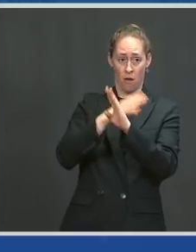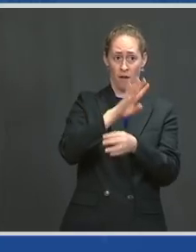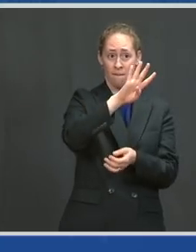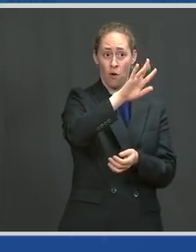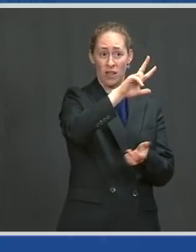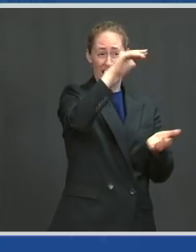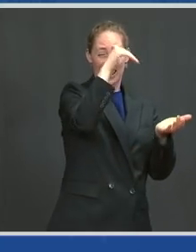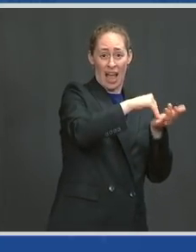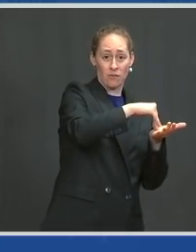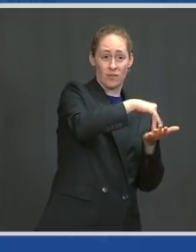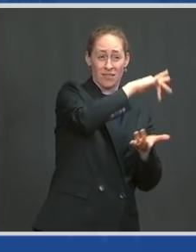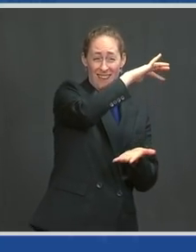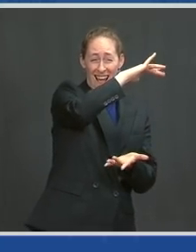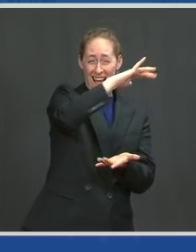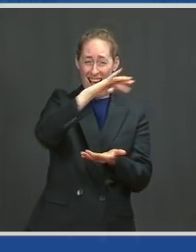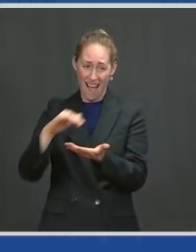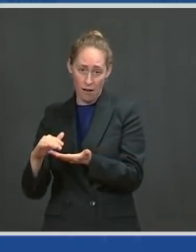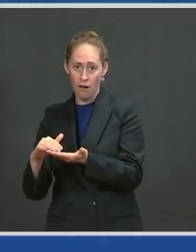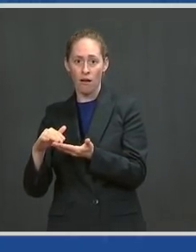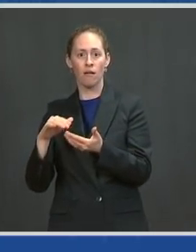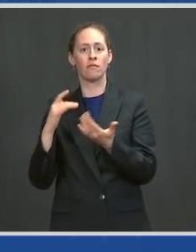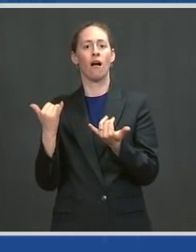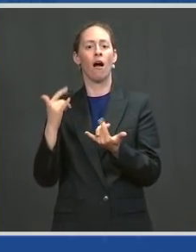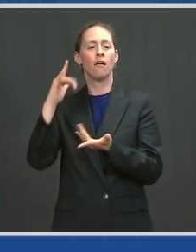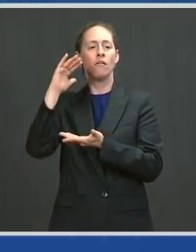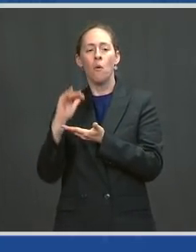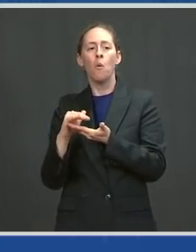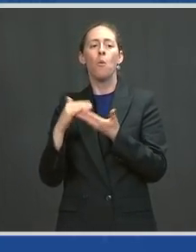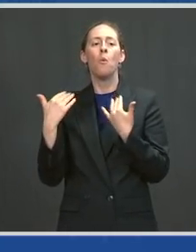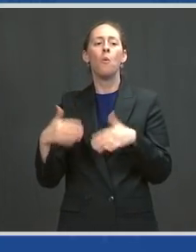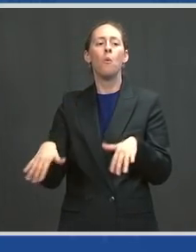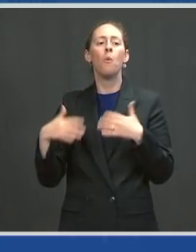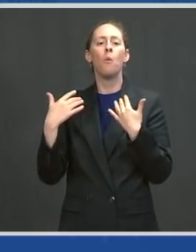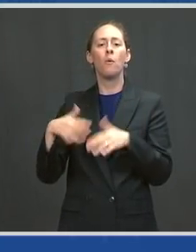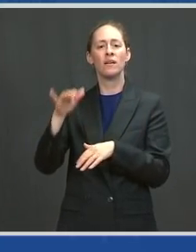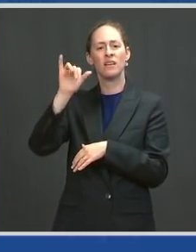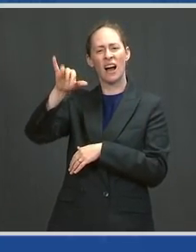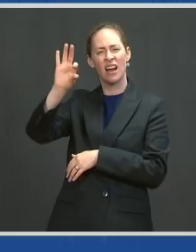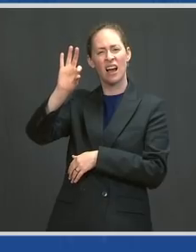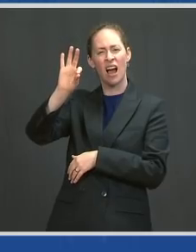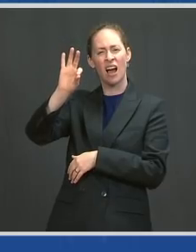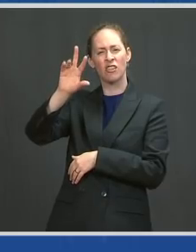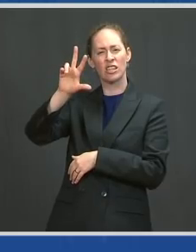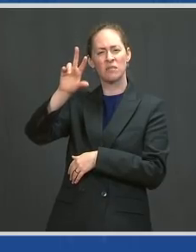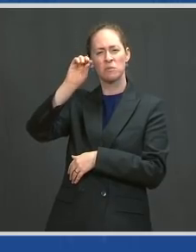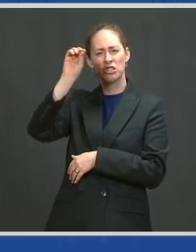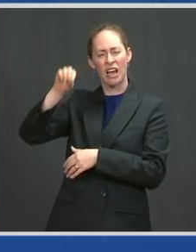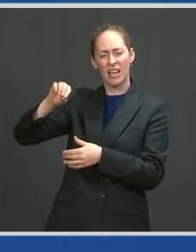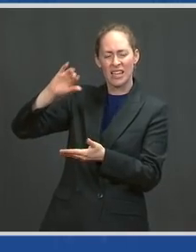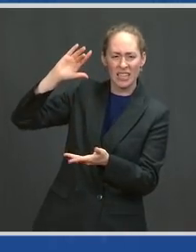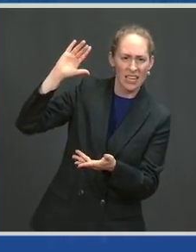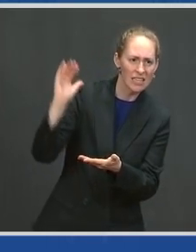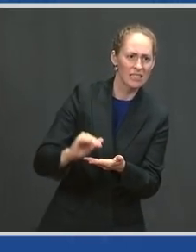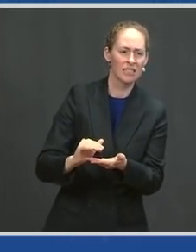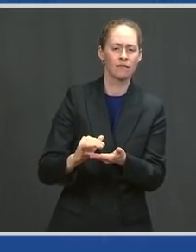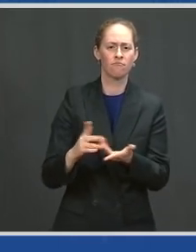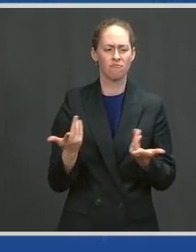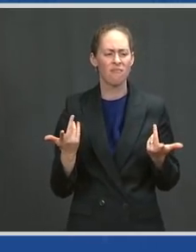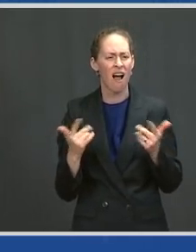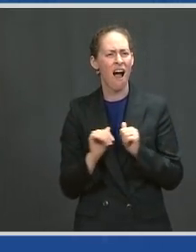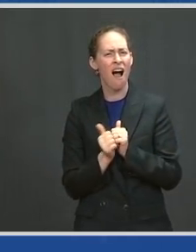past week — a 93 percent decline. We've been able to do it for three reasons. First,